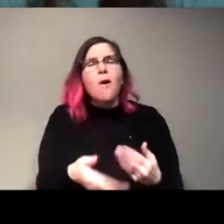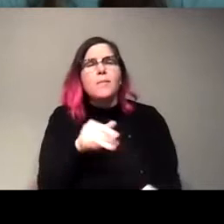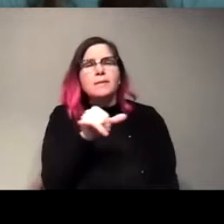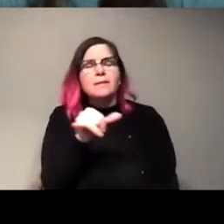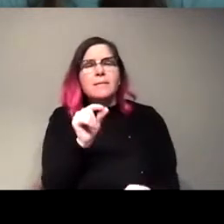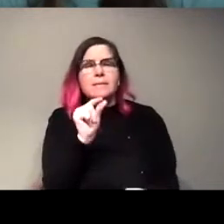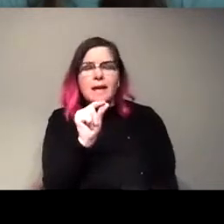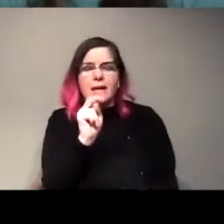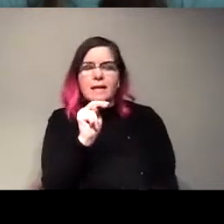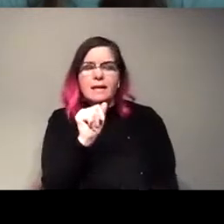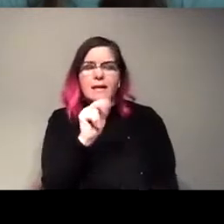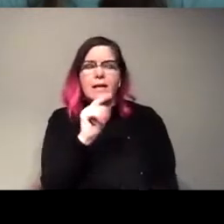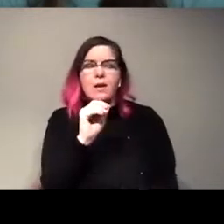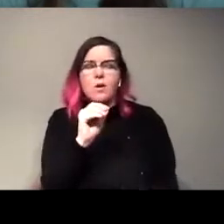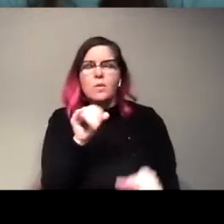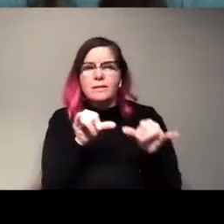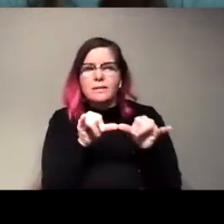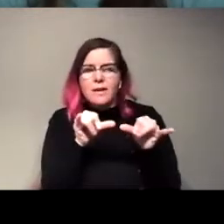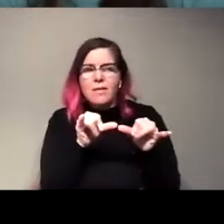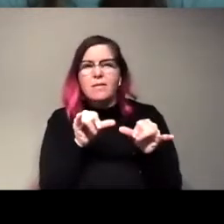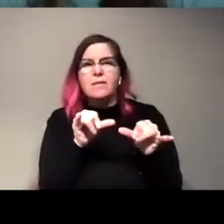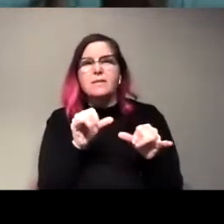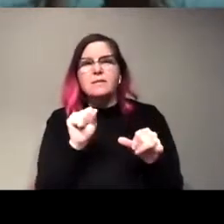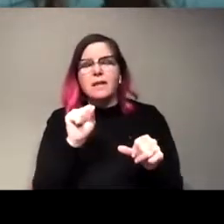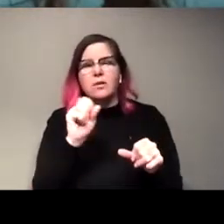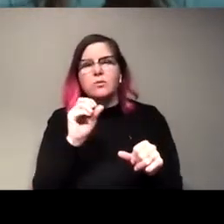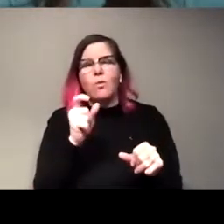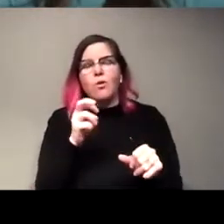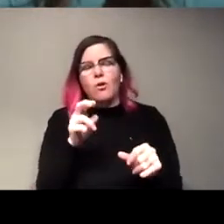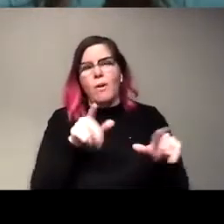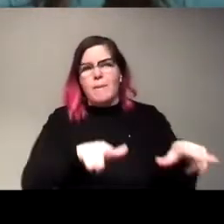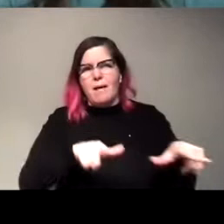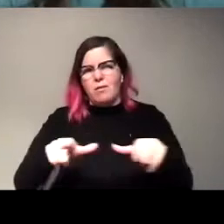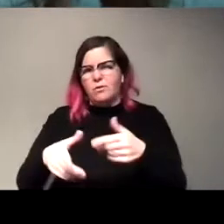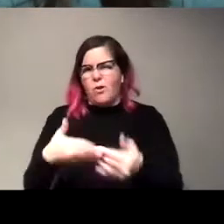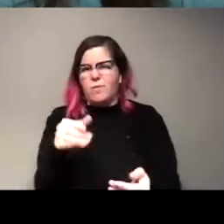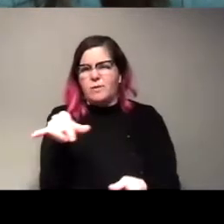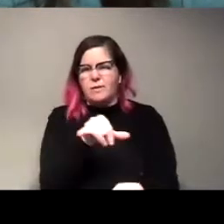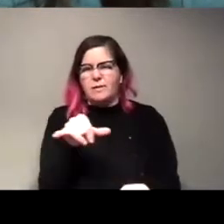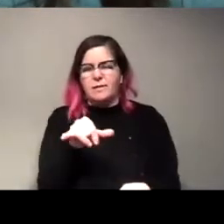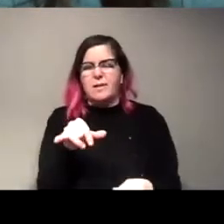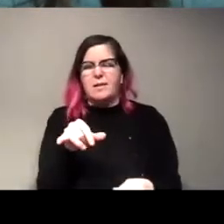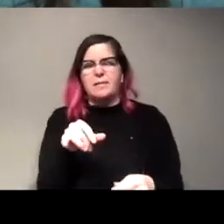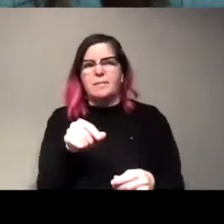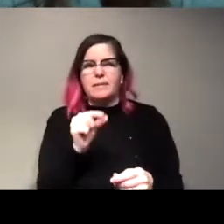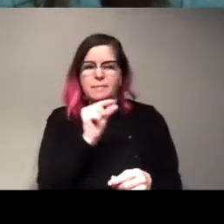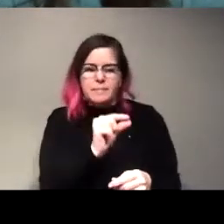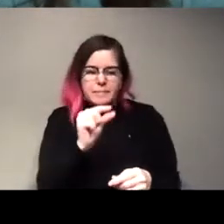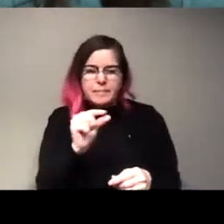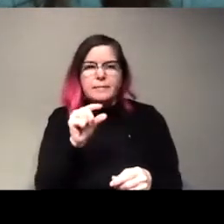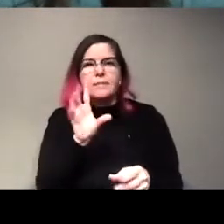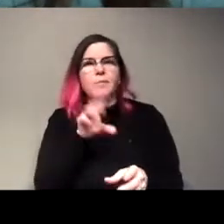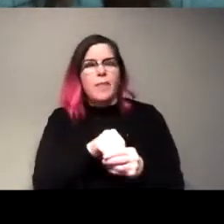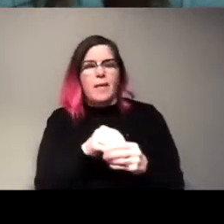nanoscale solar panels, almost like little tiny solar chunks of solar panel that are in solution.